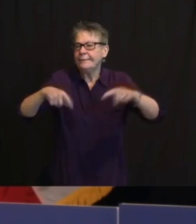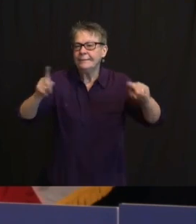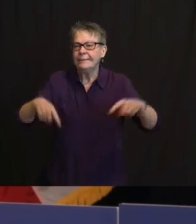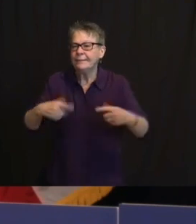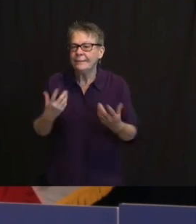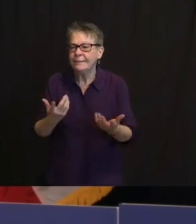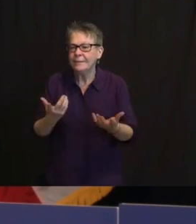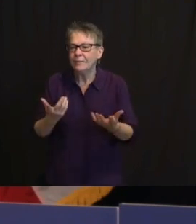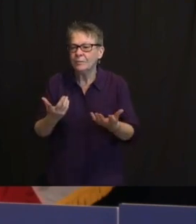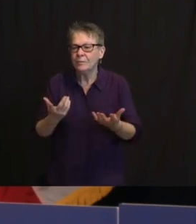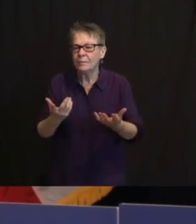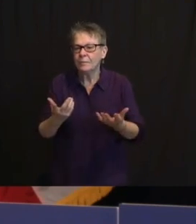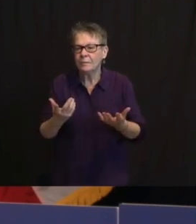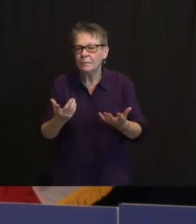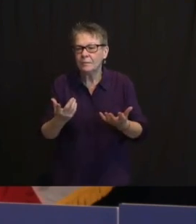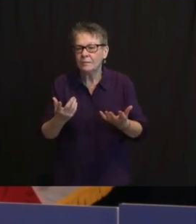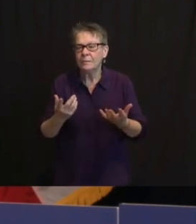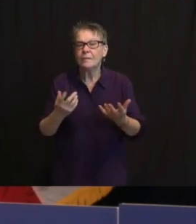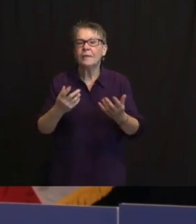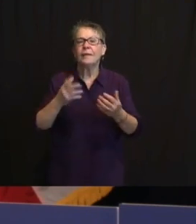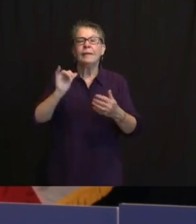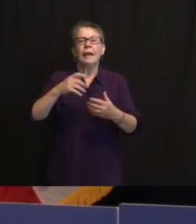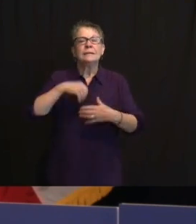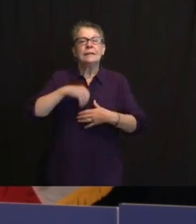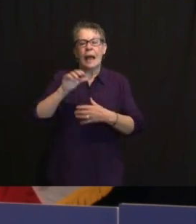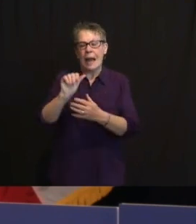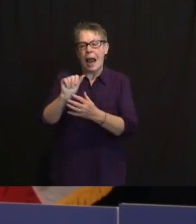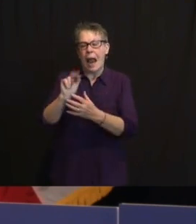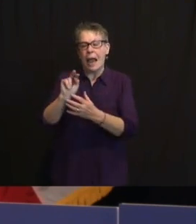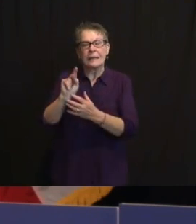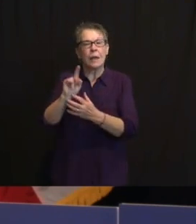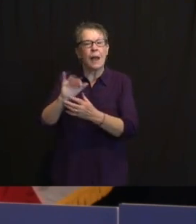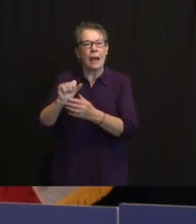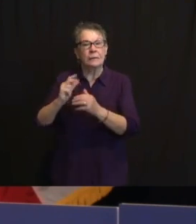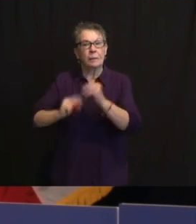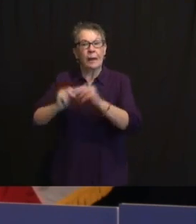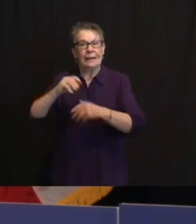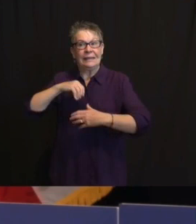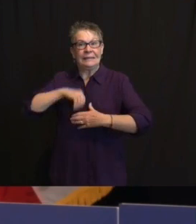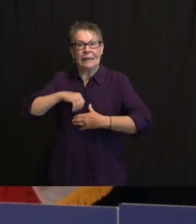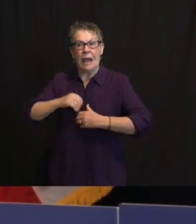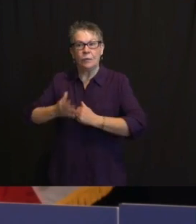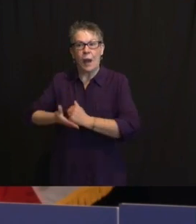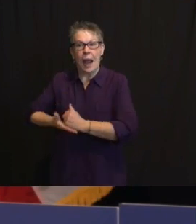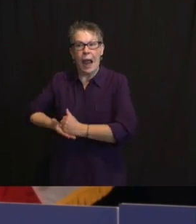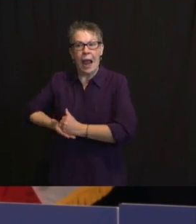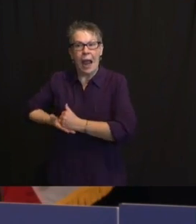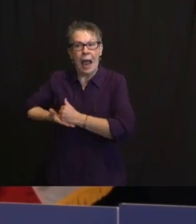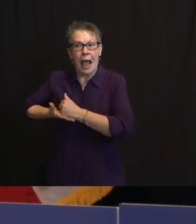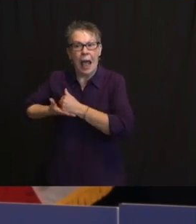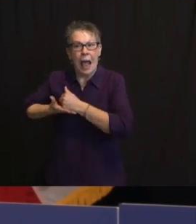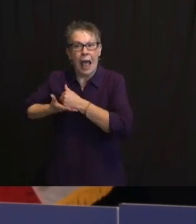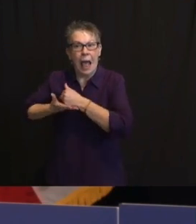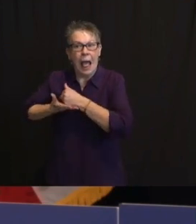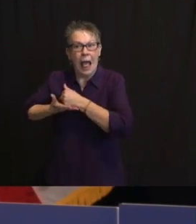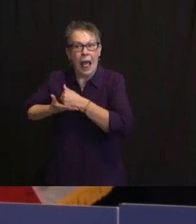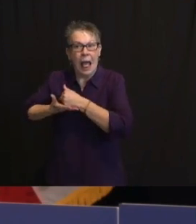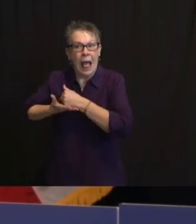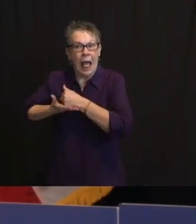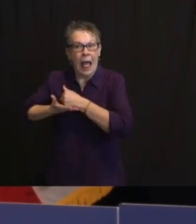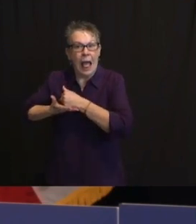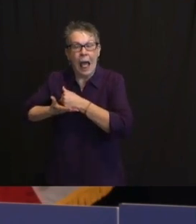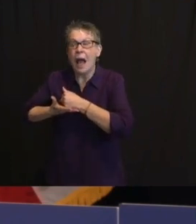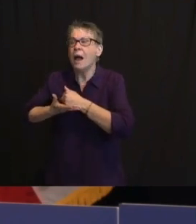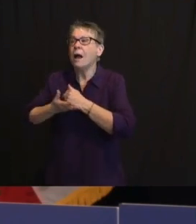THROUGH VACCINATION AS MITTENS. YOU KNOW, WHAT THE ANTIBODIES ARE TRYING TO DO IS THEY'RE TRYING TO COVER THOSE HANDS SO THAT THE HANDS CAN NOW